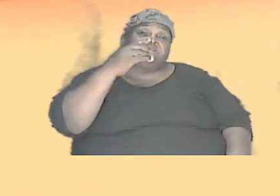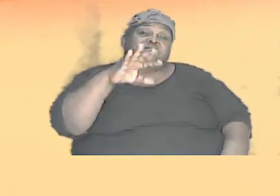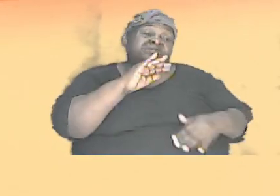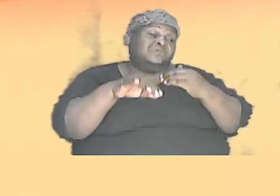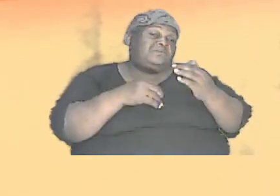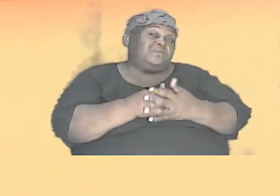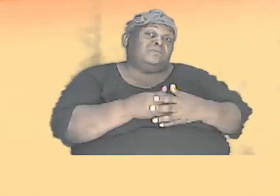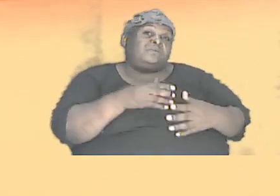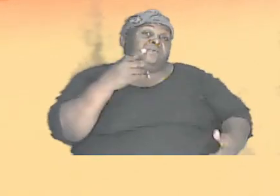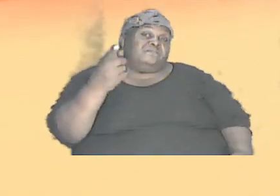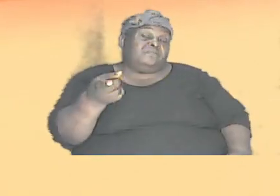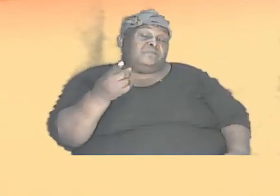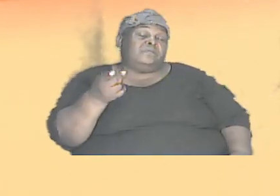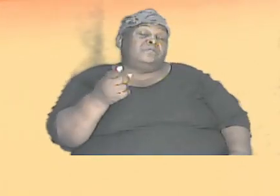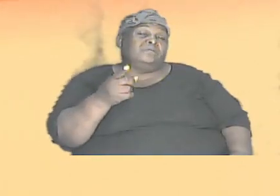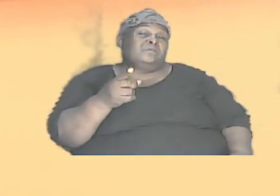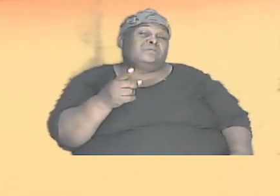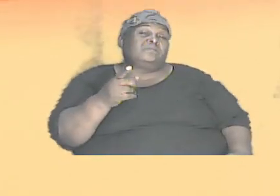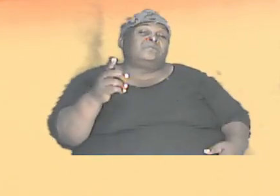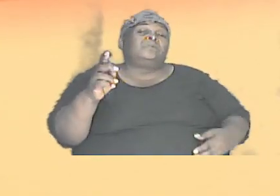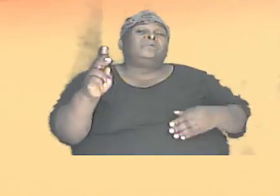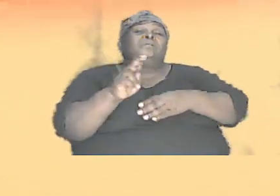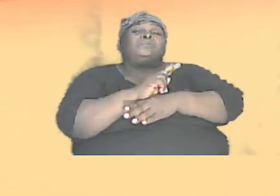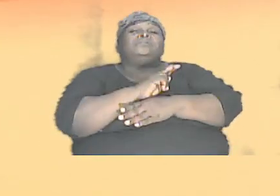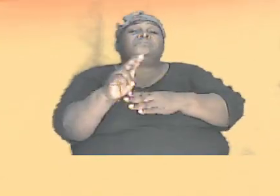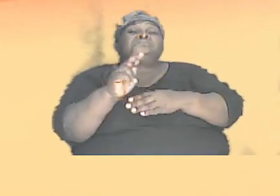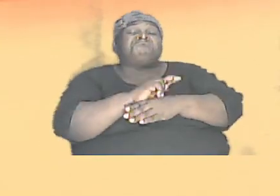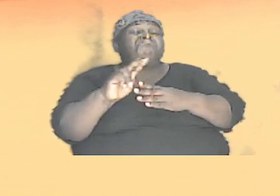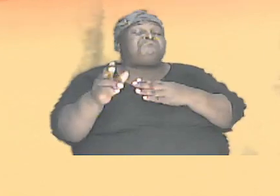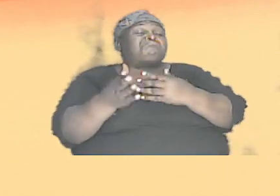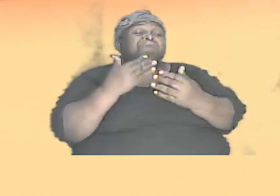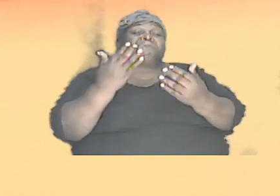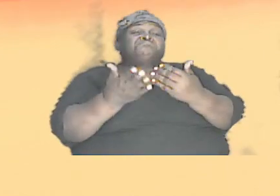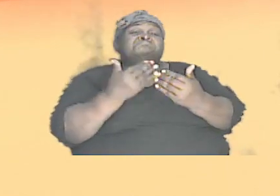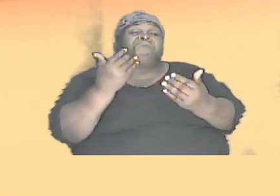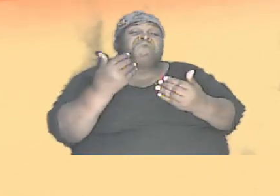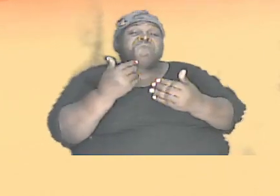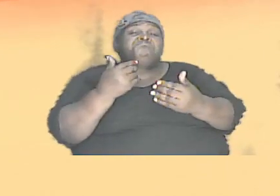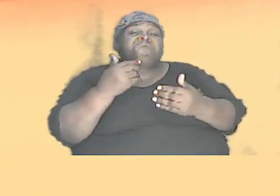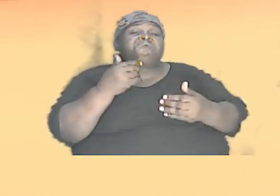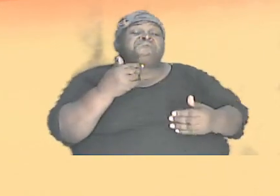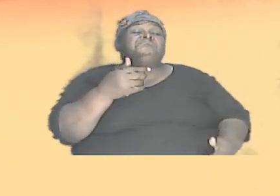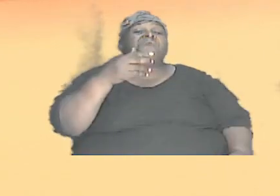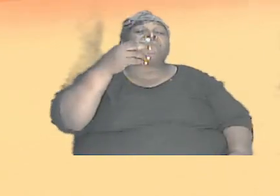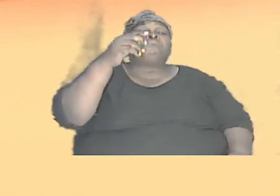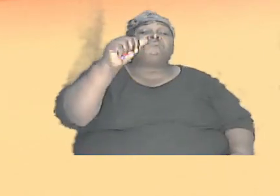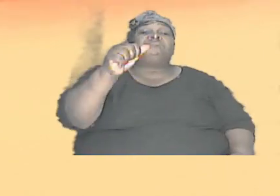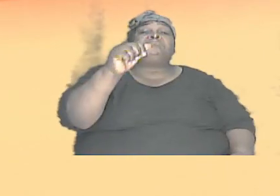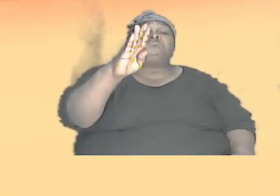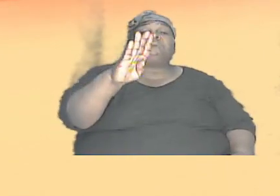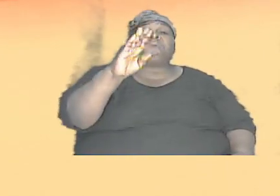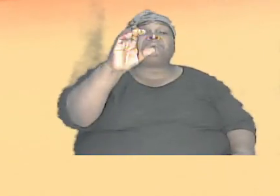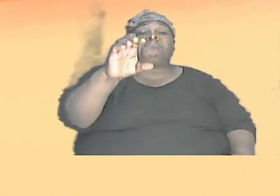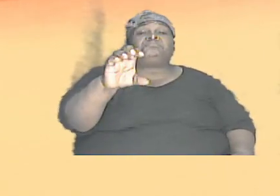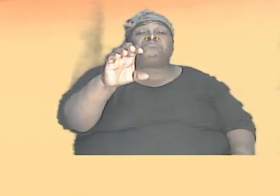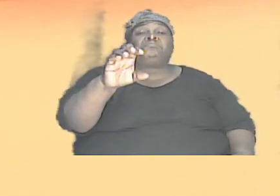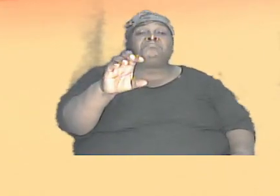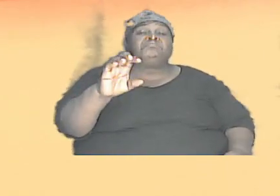of that using a simple ABC which gives you